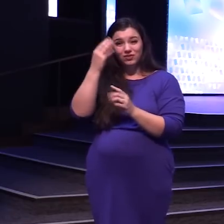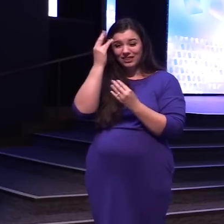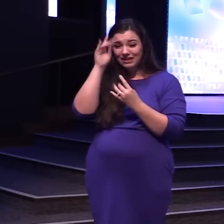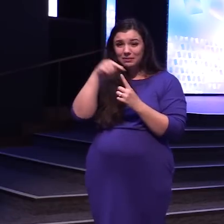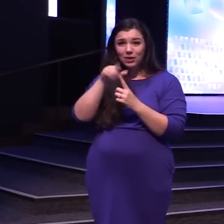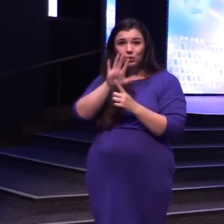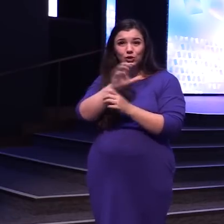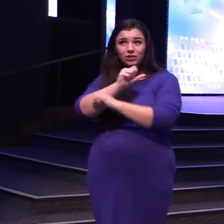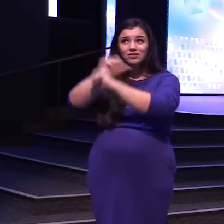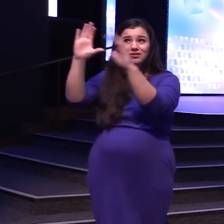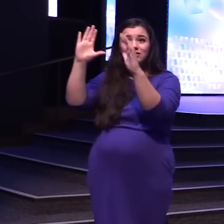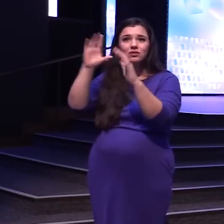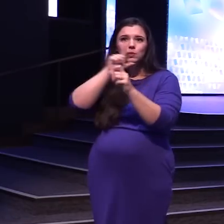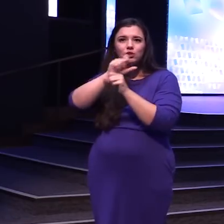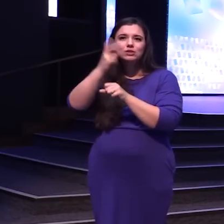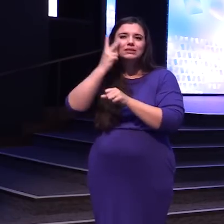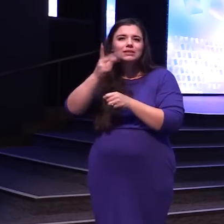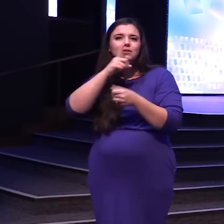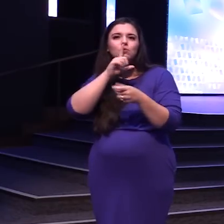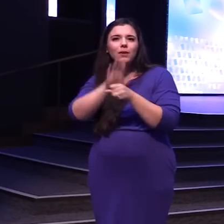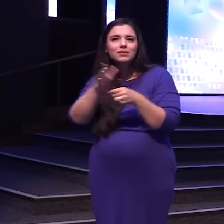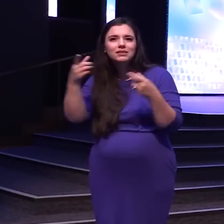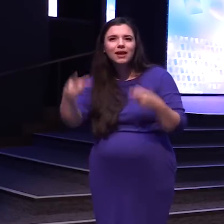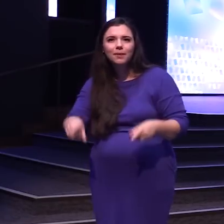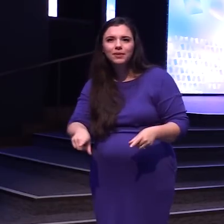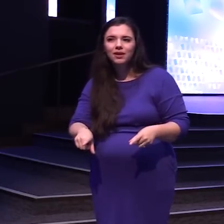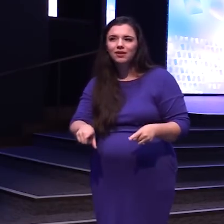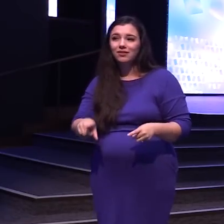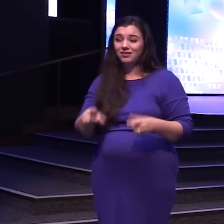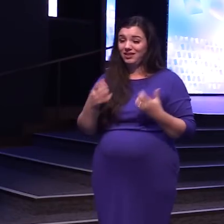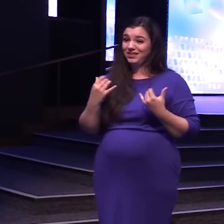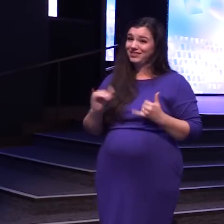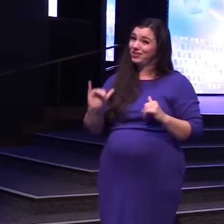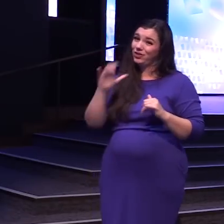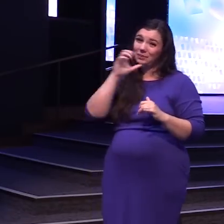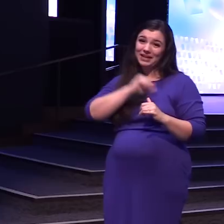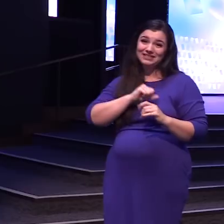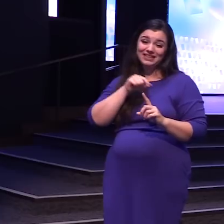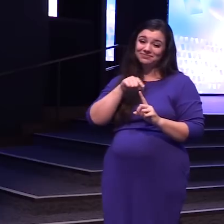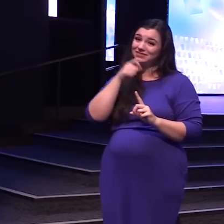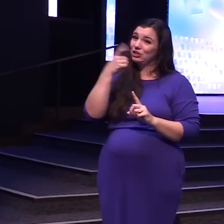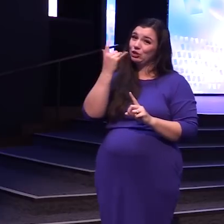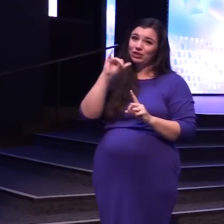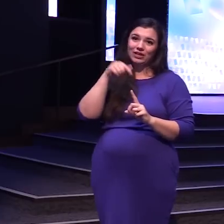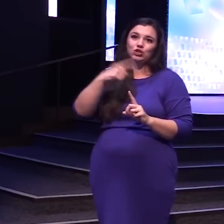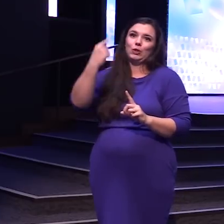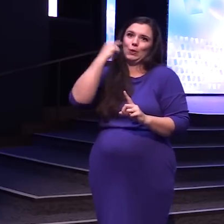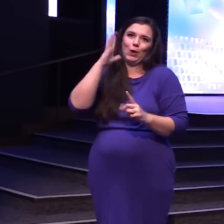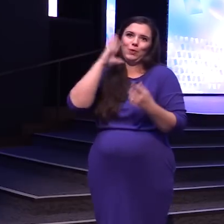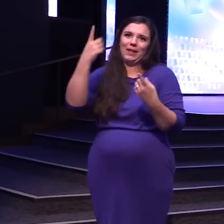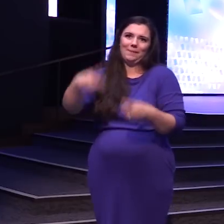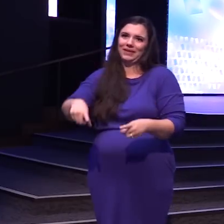To actually see The promises Come true And even then I'm guessing It didn't look The way that She thought it would